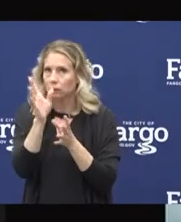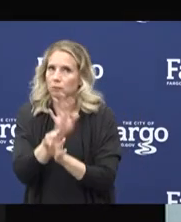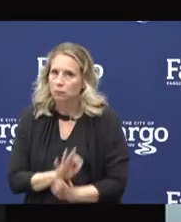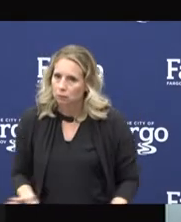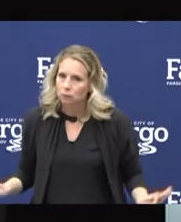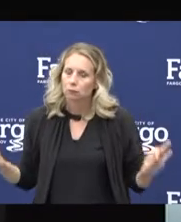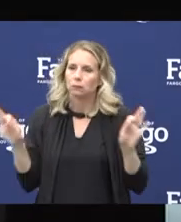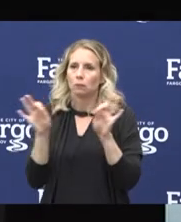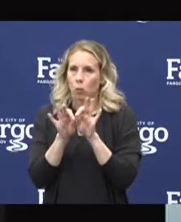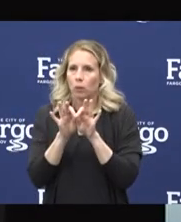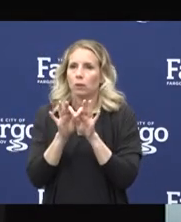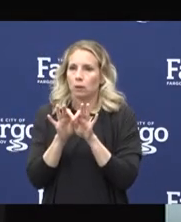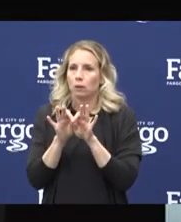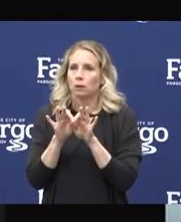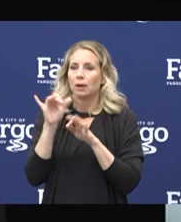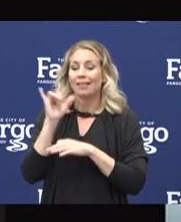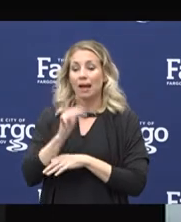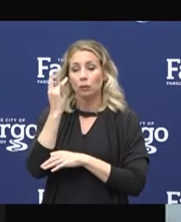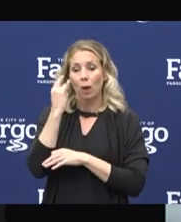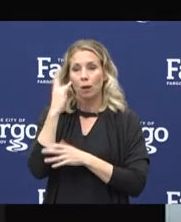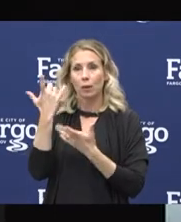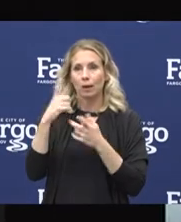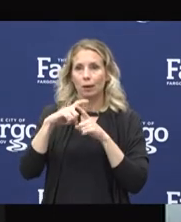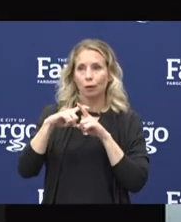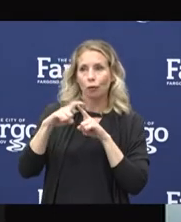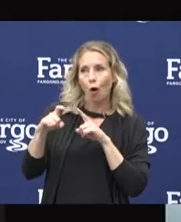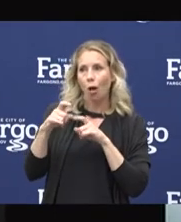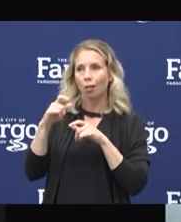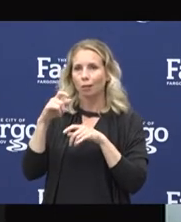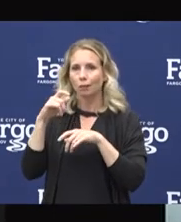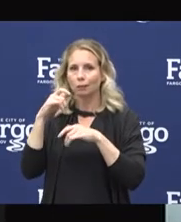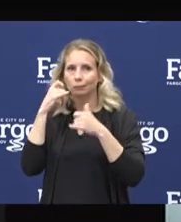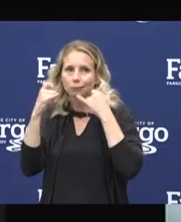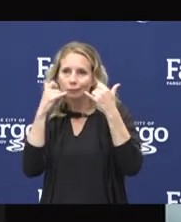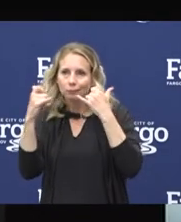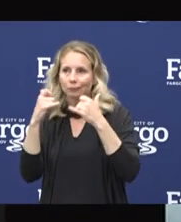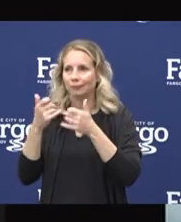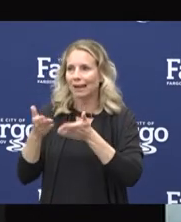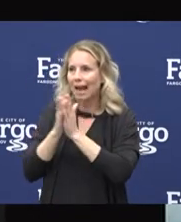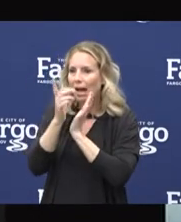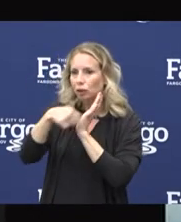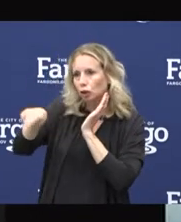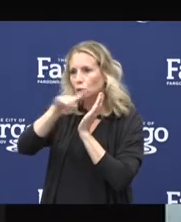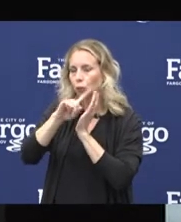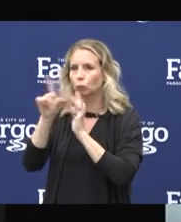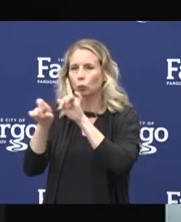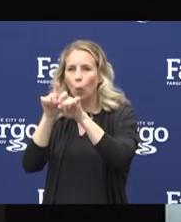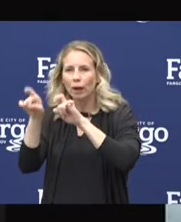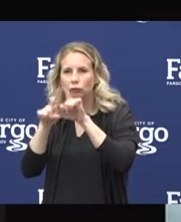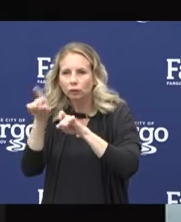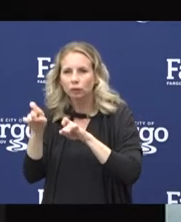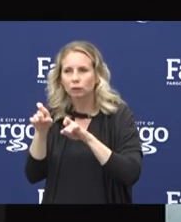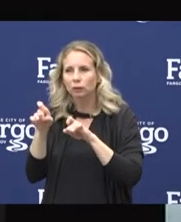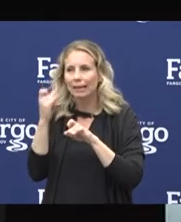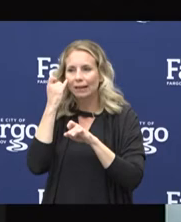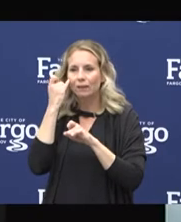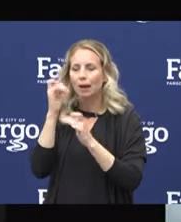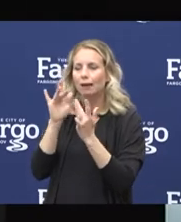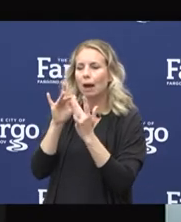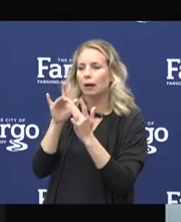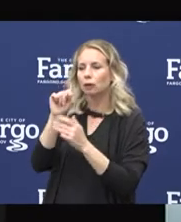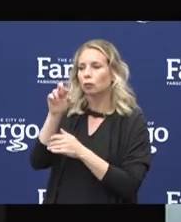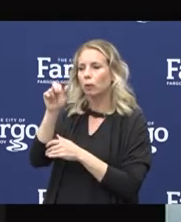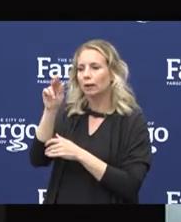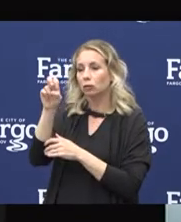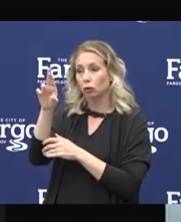is why we call and ask you all those questions through our contact tracers because we want to be able to open up the state